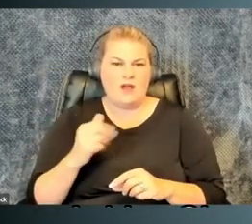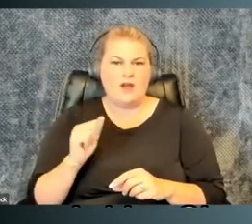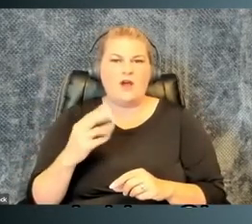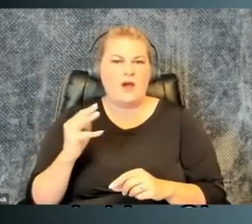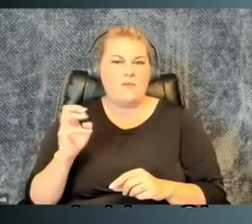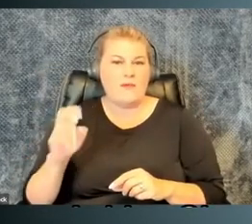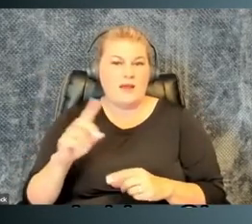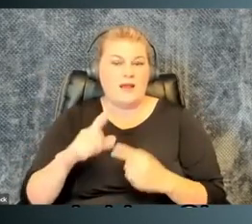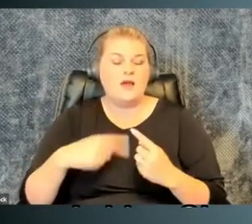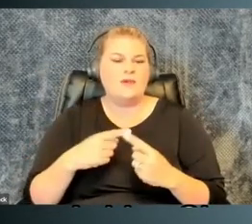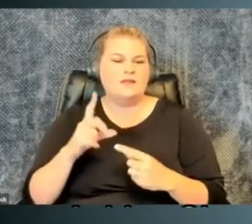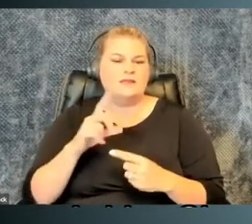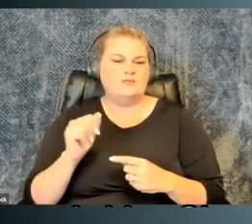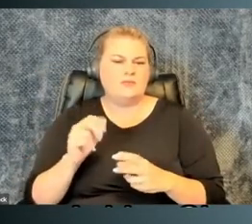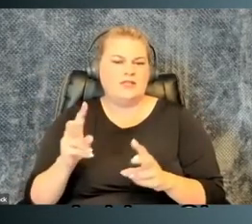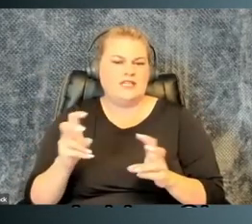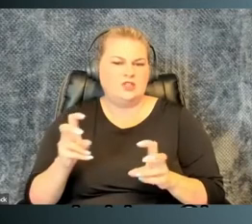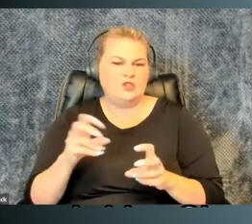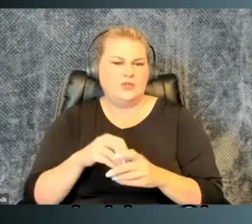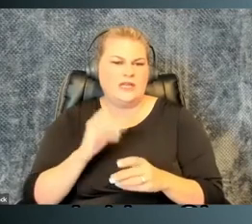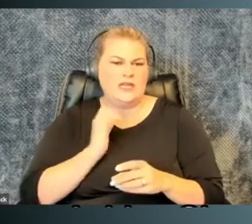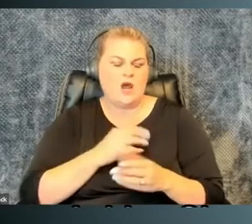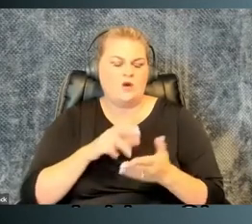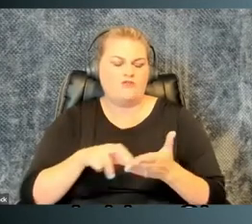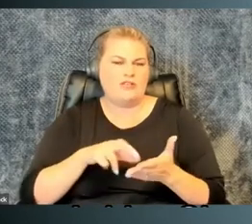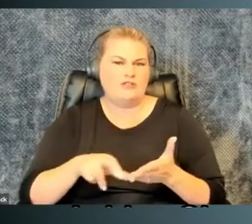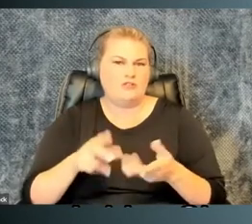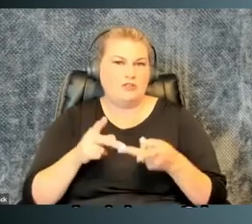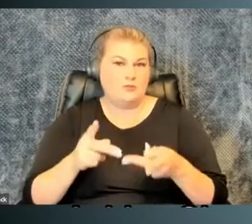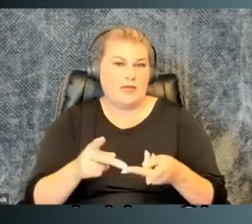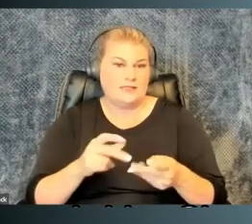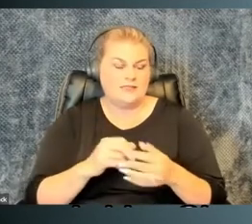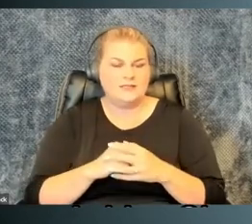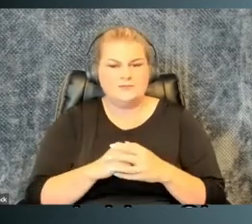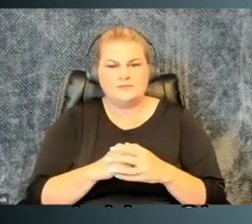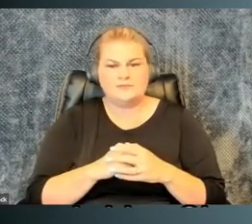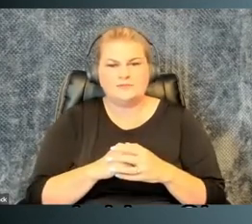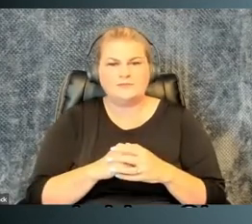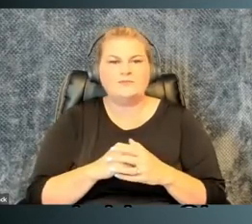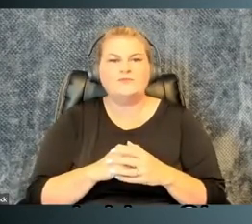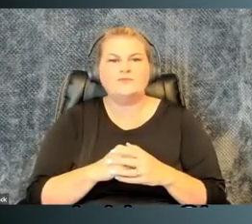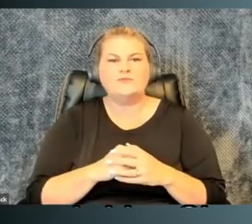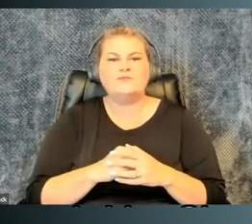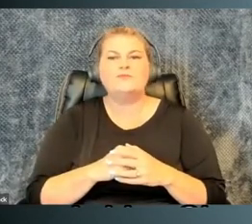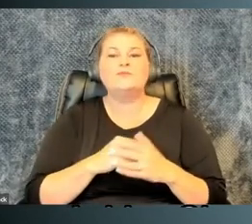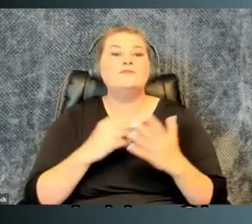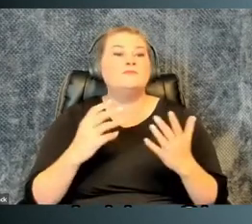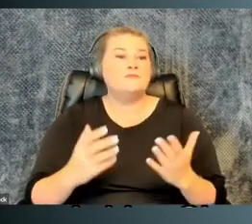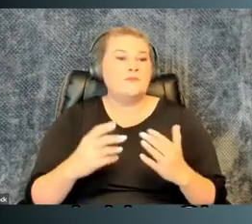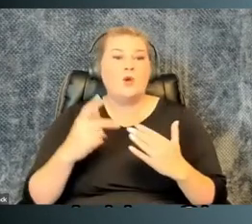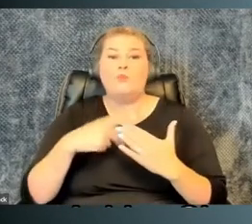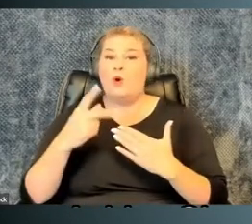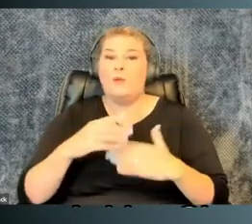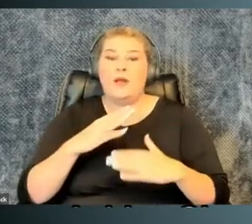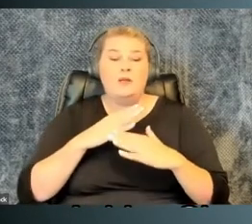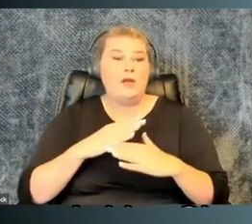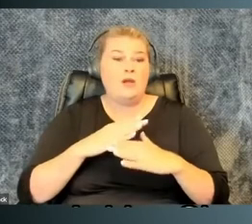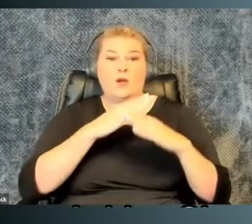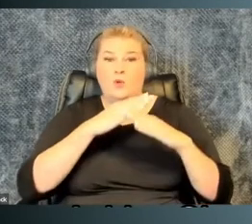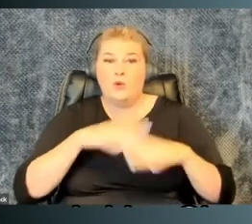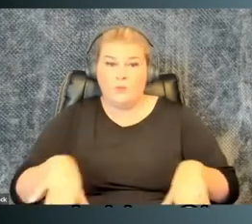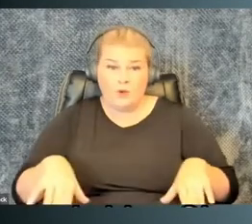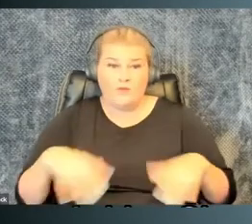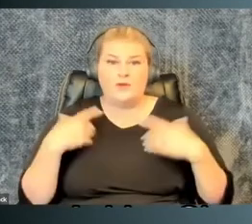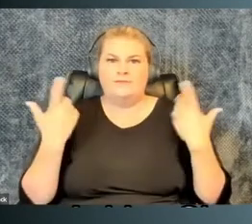a term from Sarah Ahmed around disability issues in our research spaces in our program. So